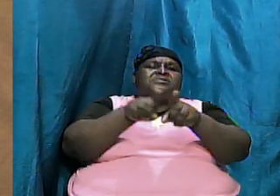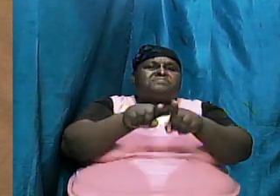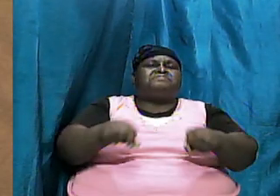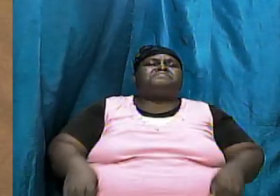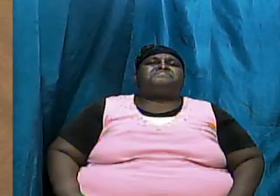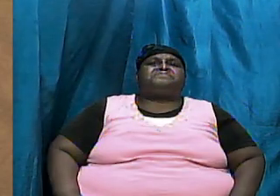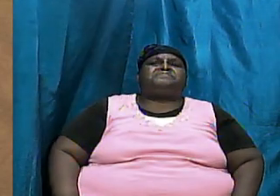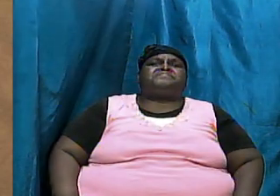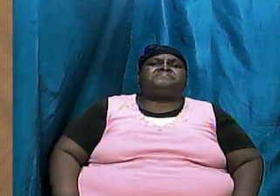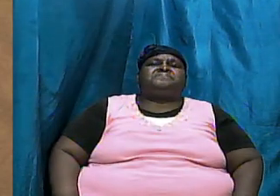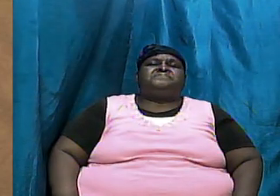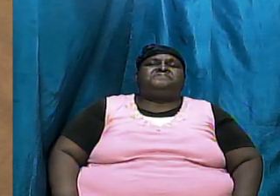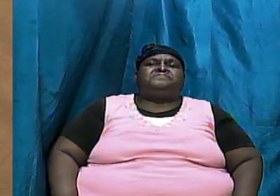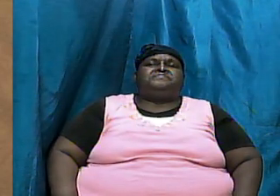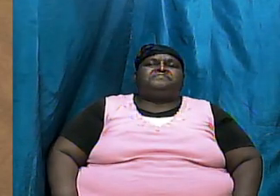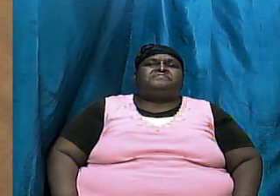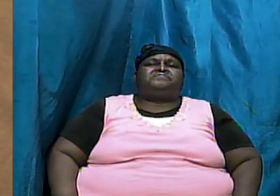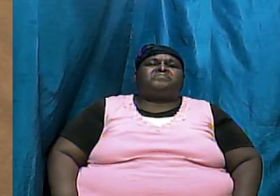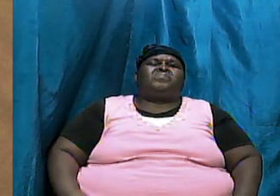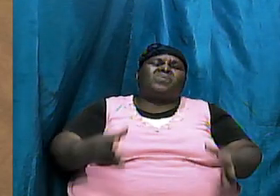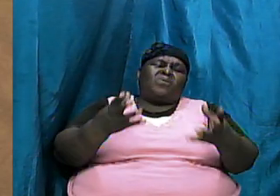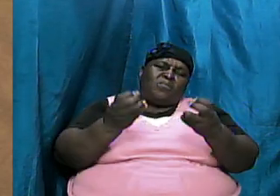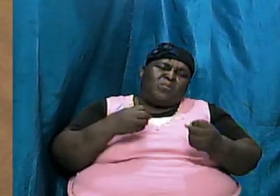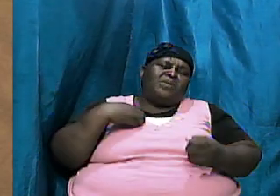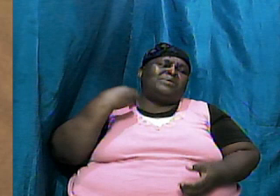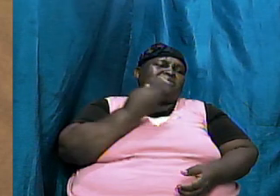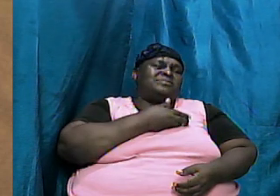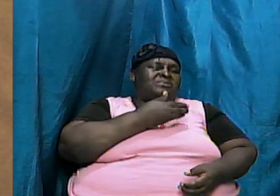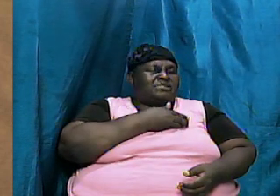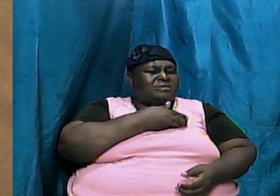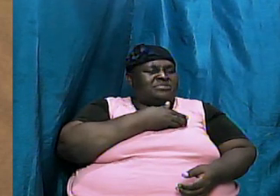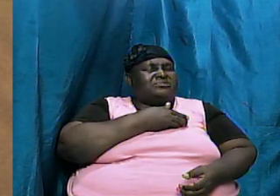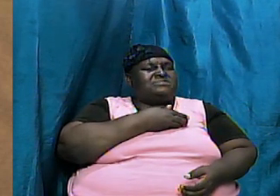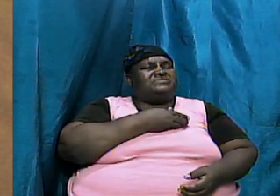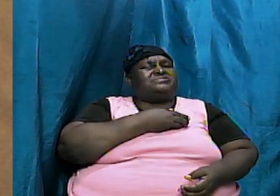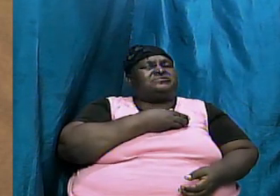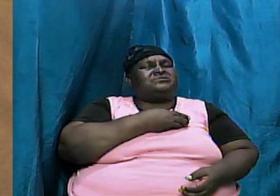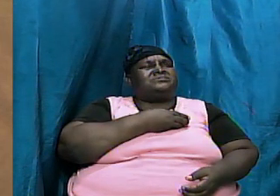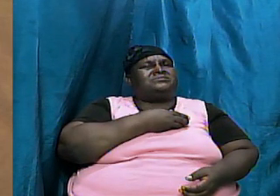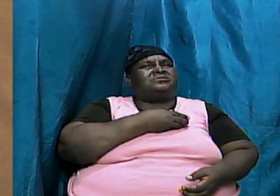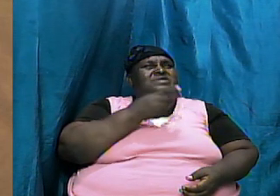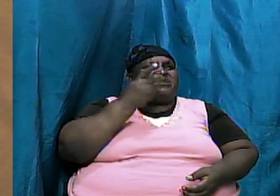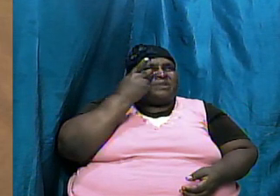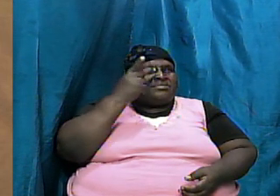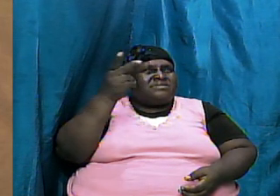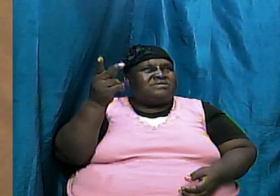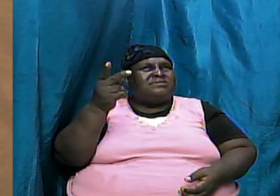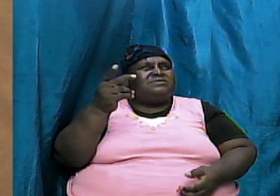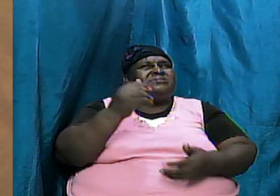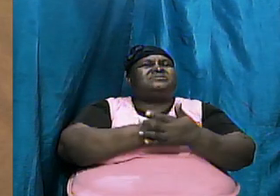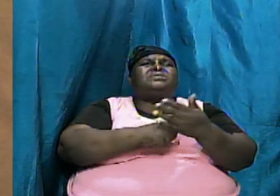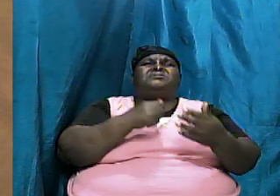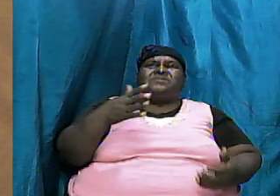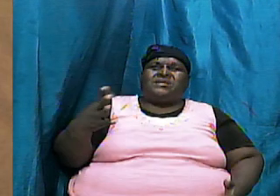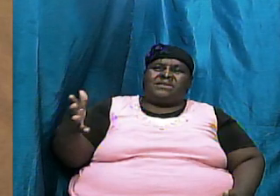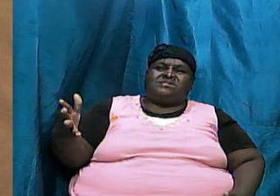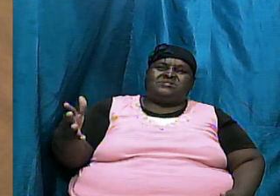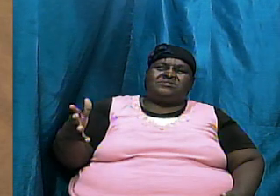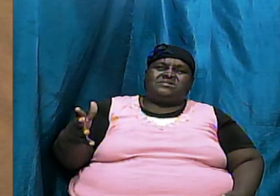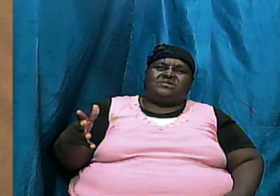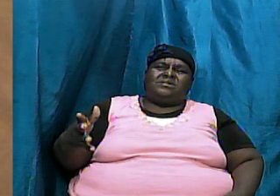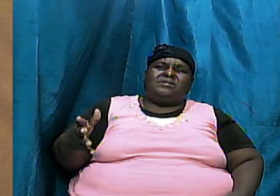sisters I want us to see a couple of things straight